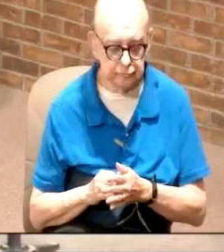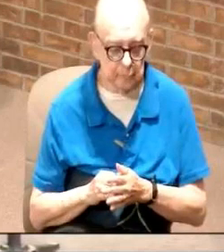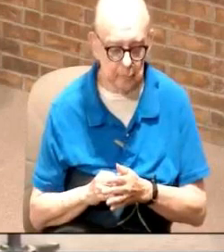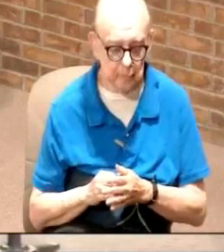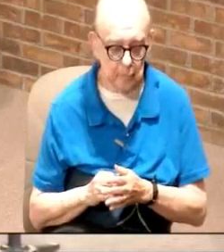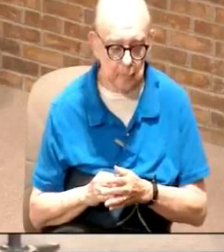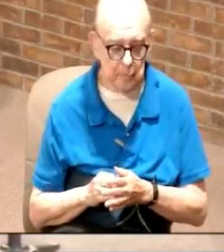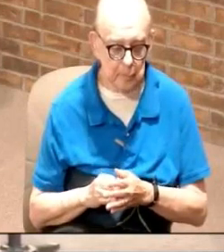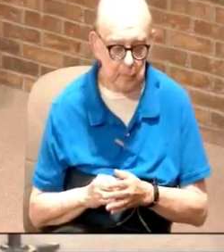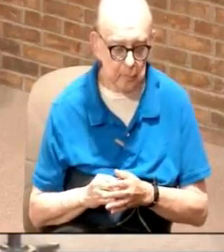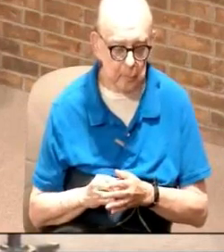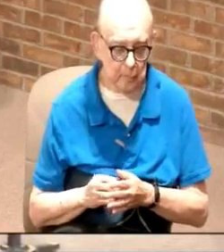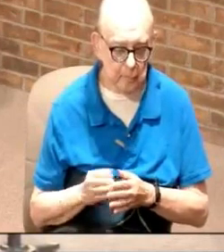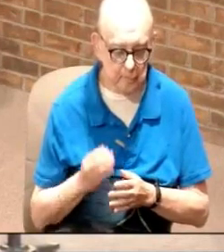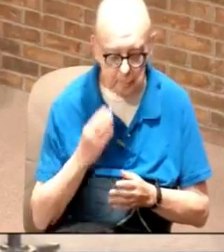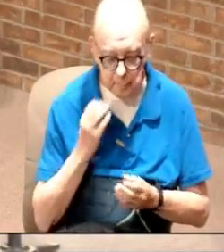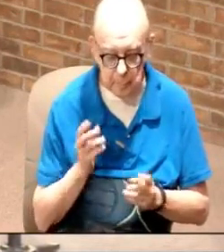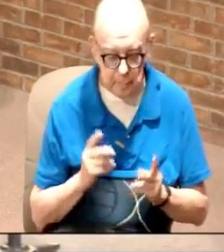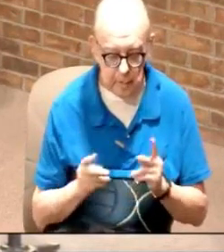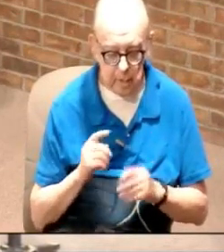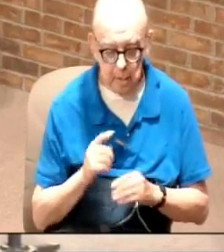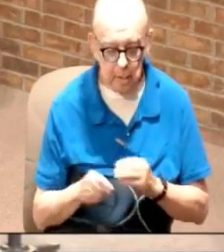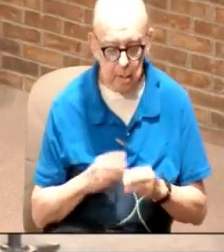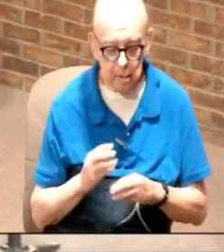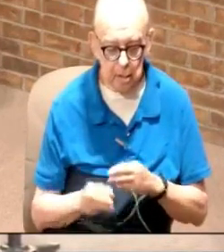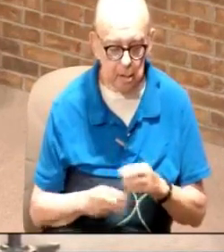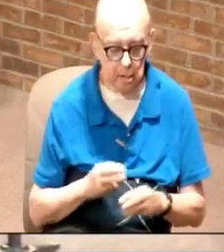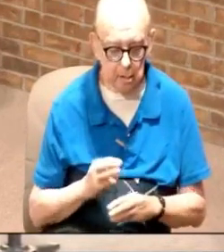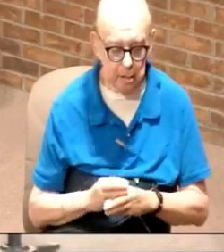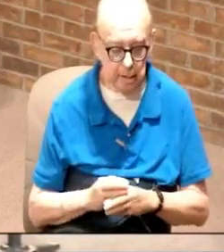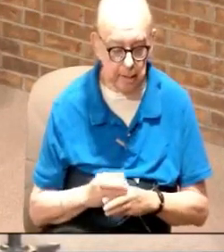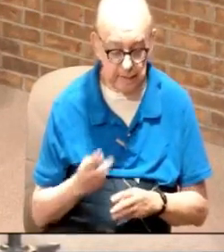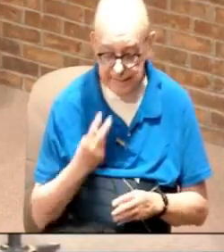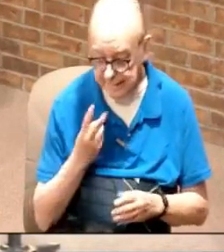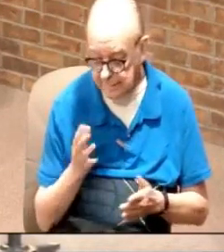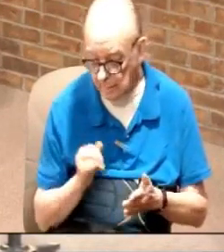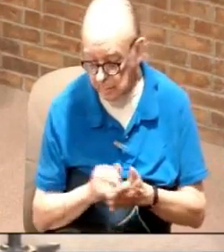some of the other ones you know how many people around the world have already seen this thing